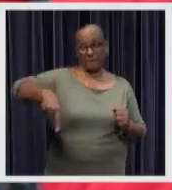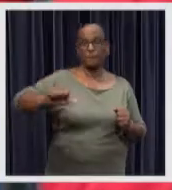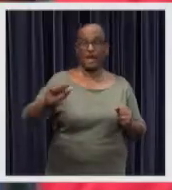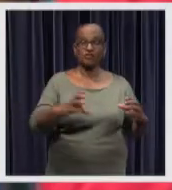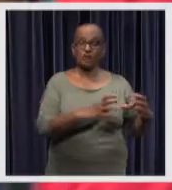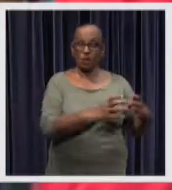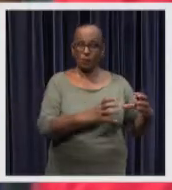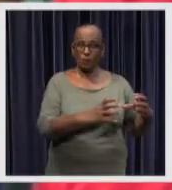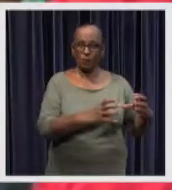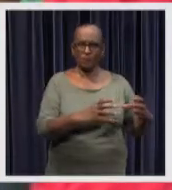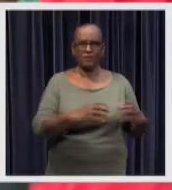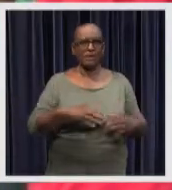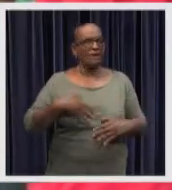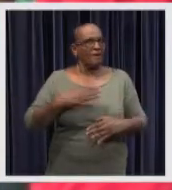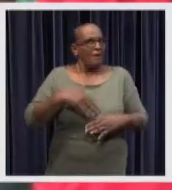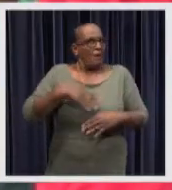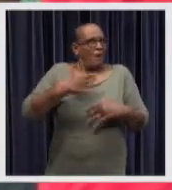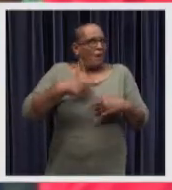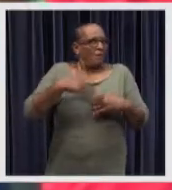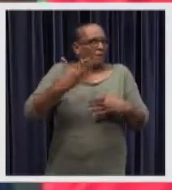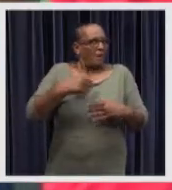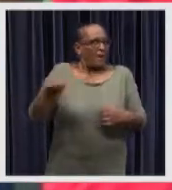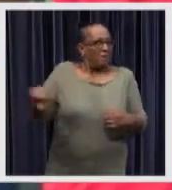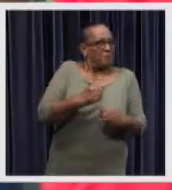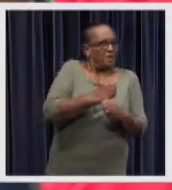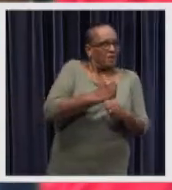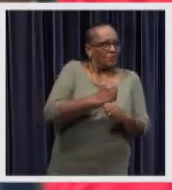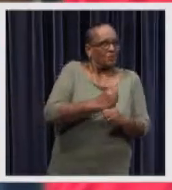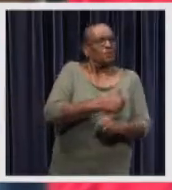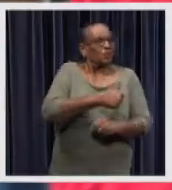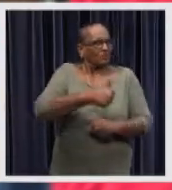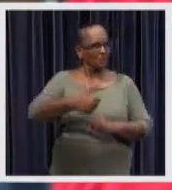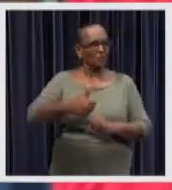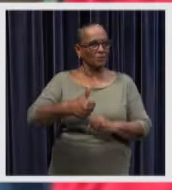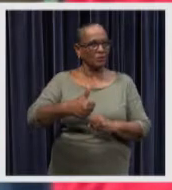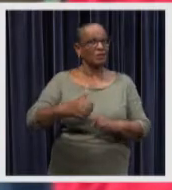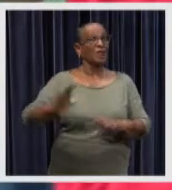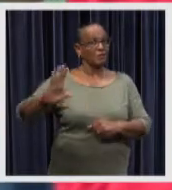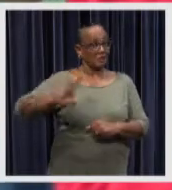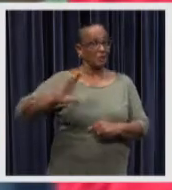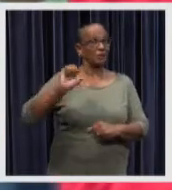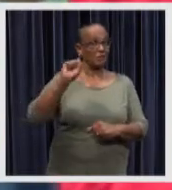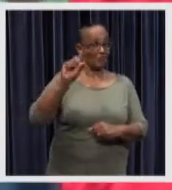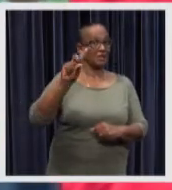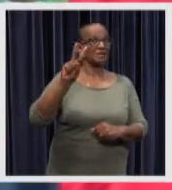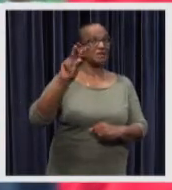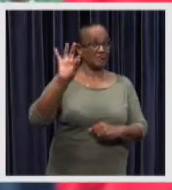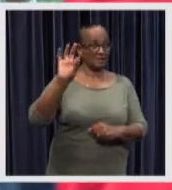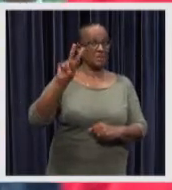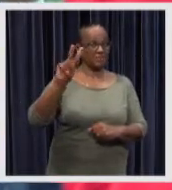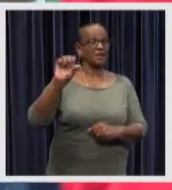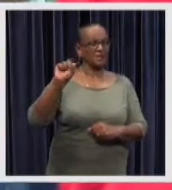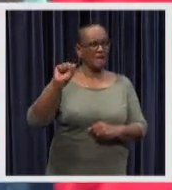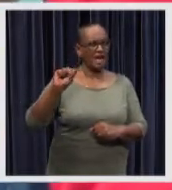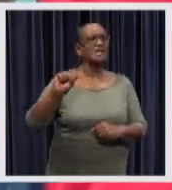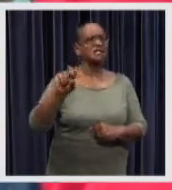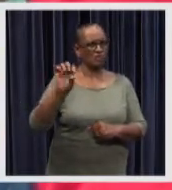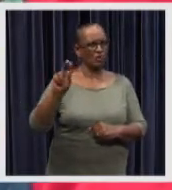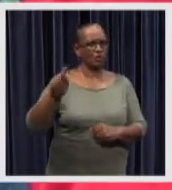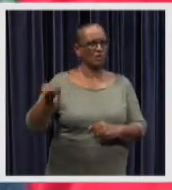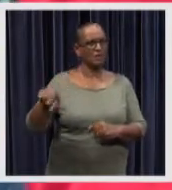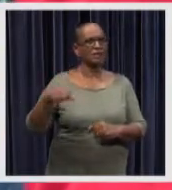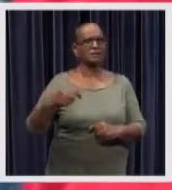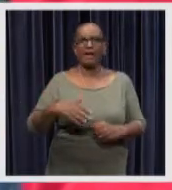very enthusiastic to be part of this event the director of the stvs stephen rodriguez